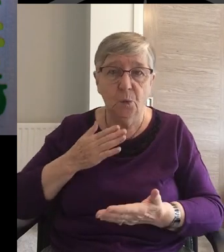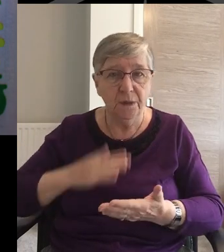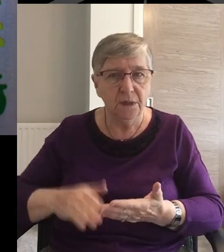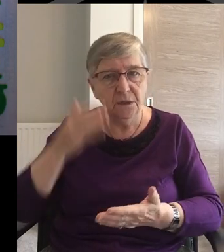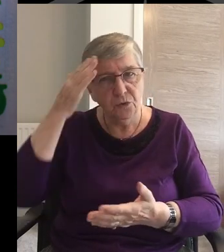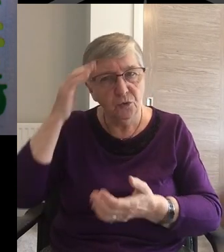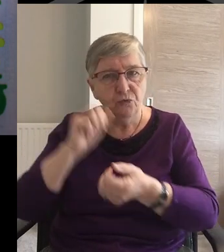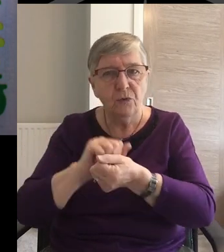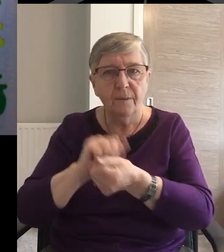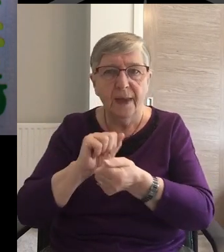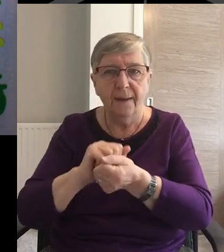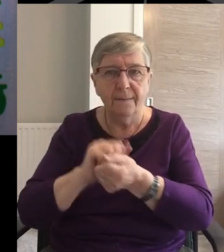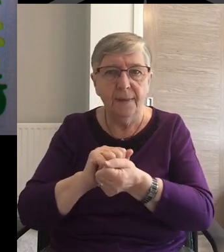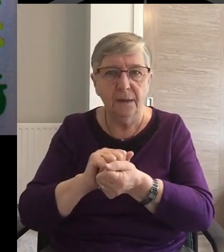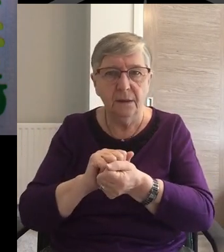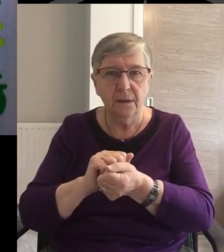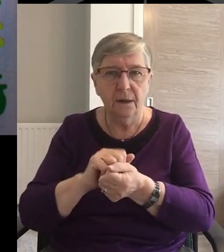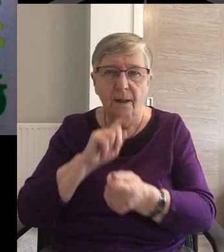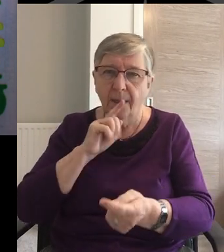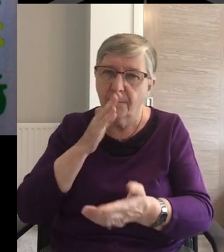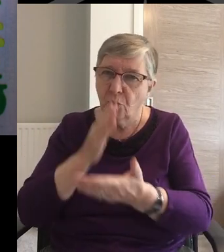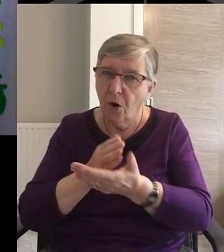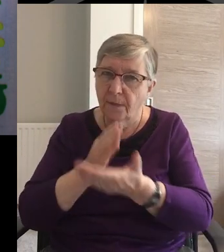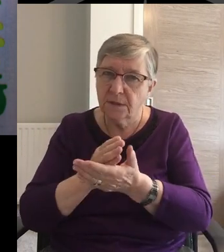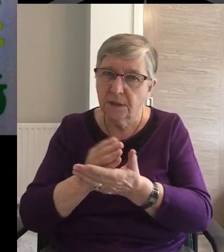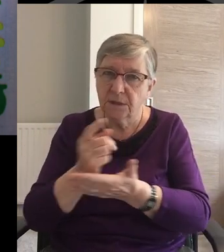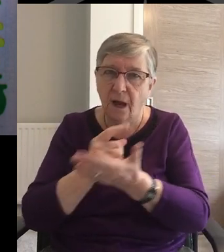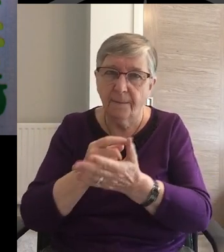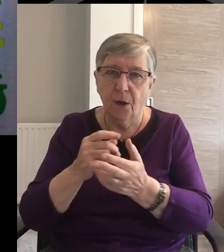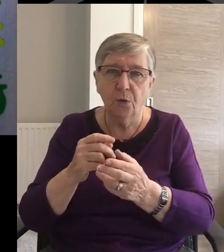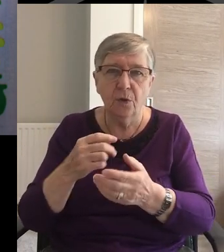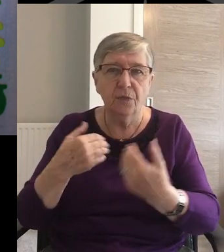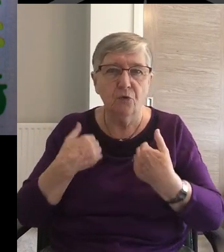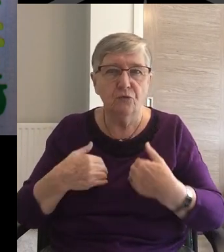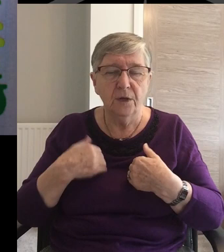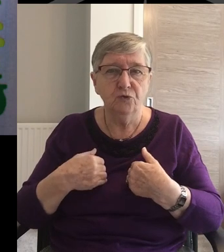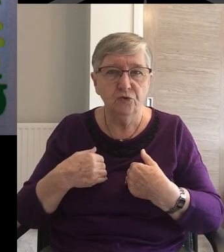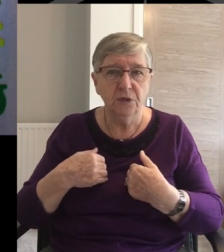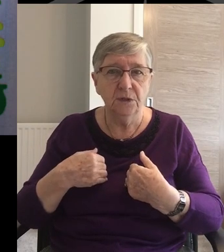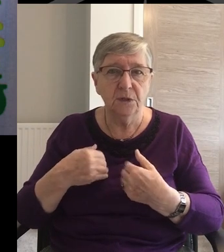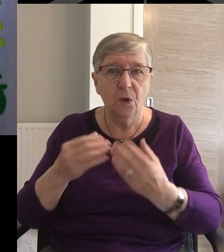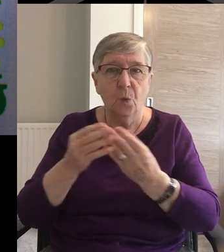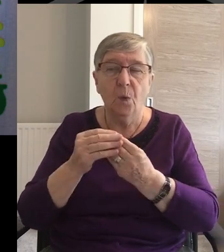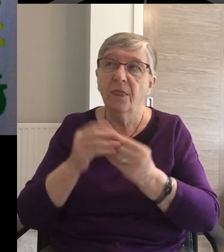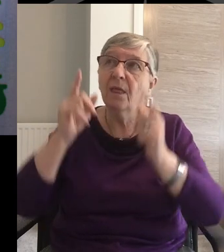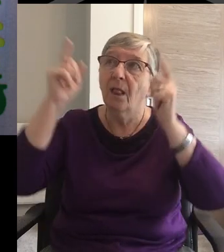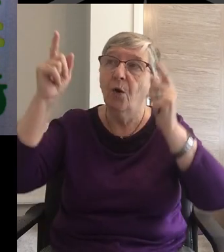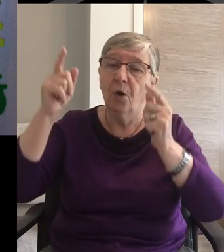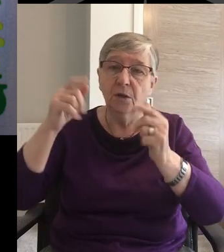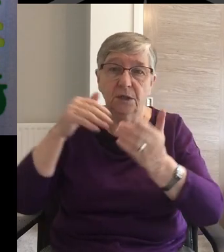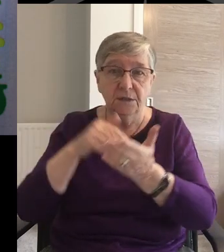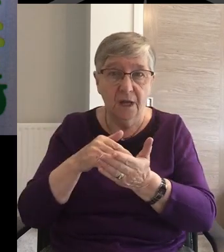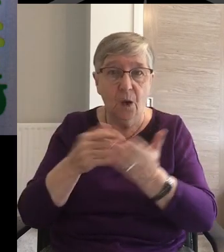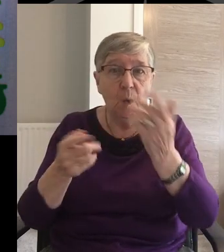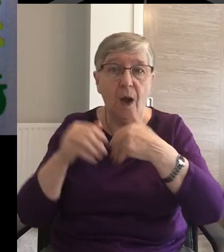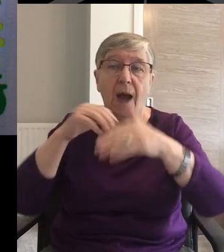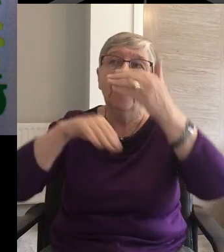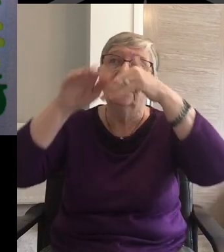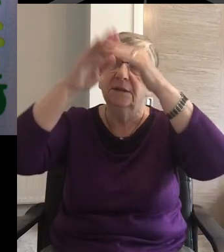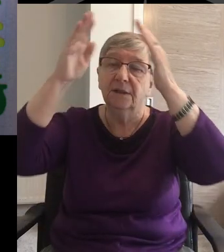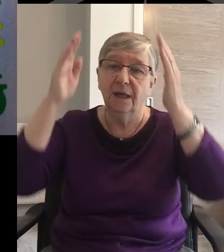Promises Of the riches To come Both now And when we Are with the Lord Rich is